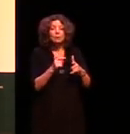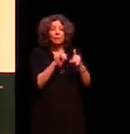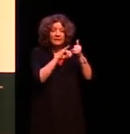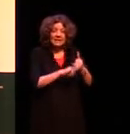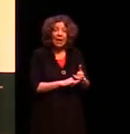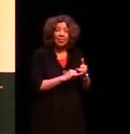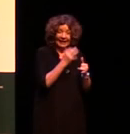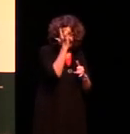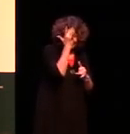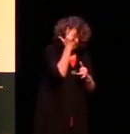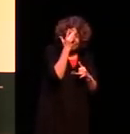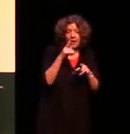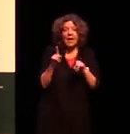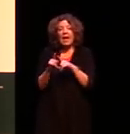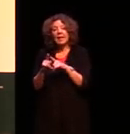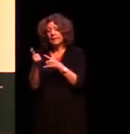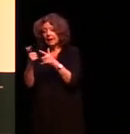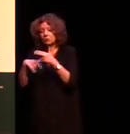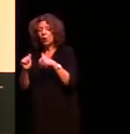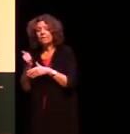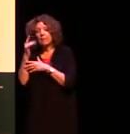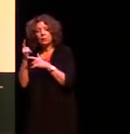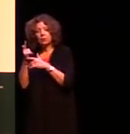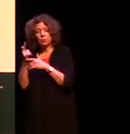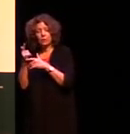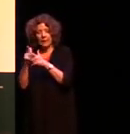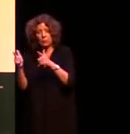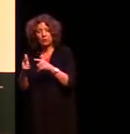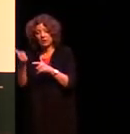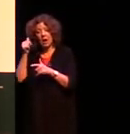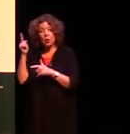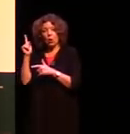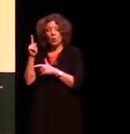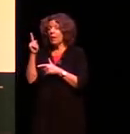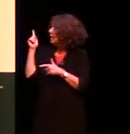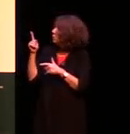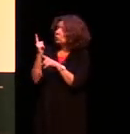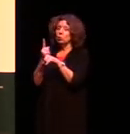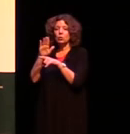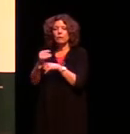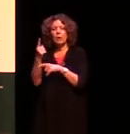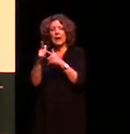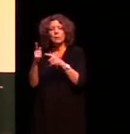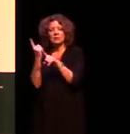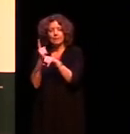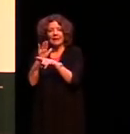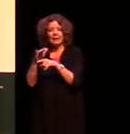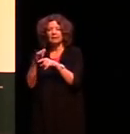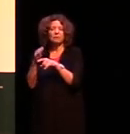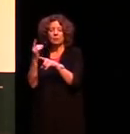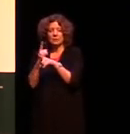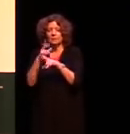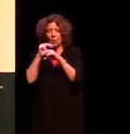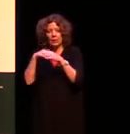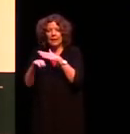aboriginal australia and i noticed that murinbata is a language spoken in the northern territory which is geographically close enough and i noticed you also